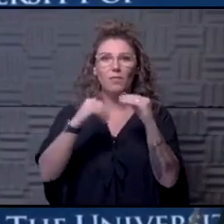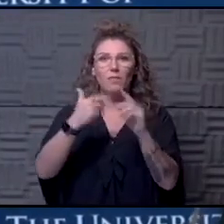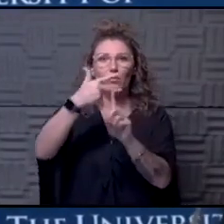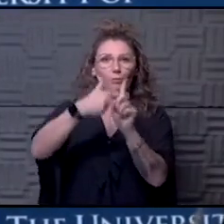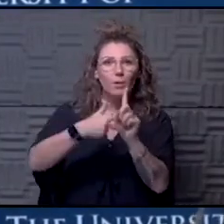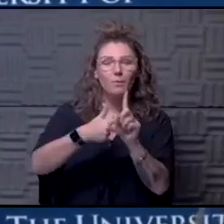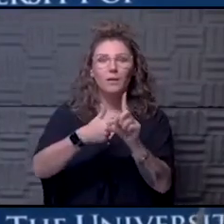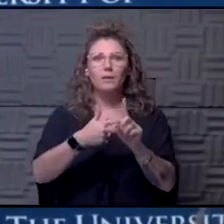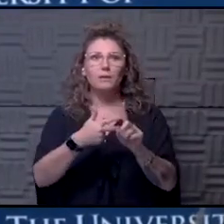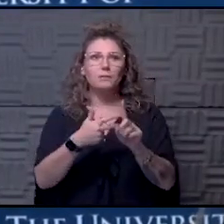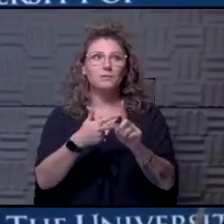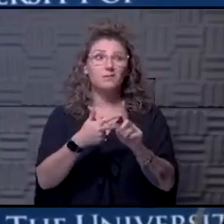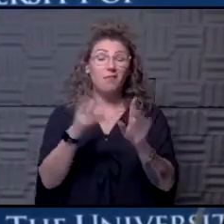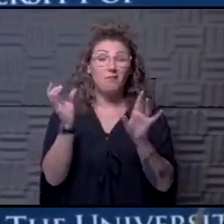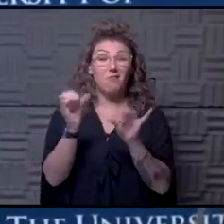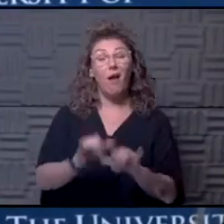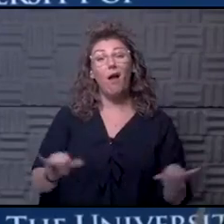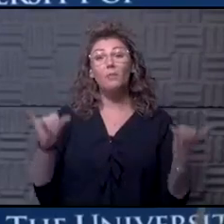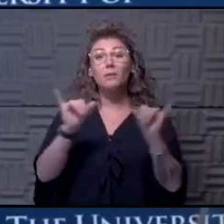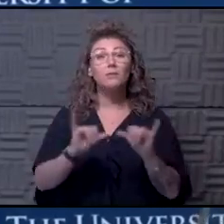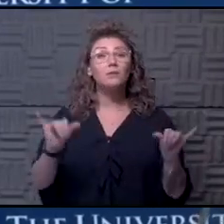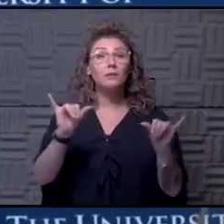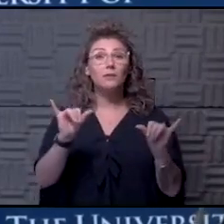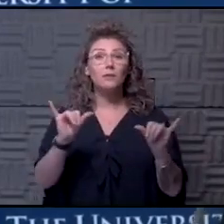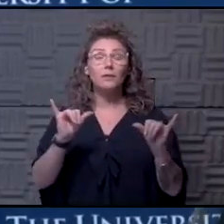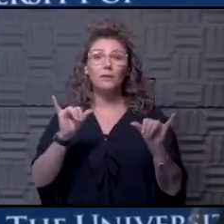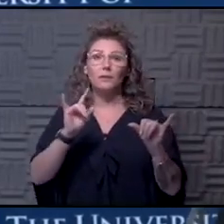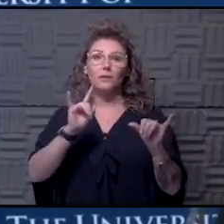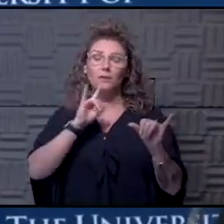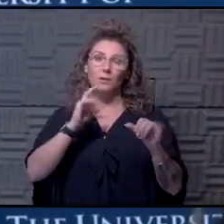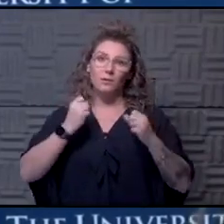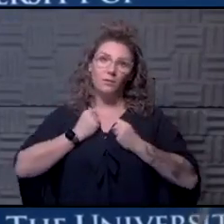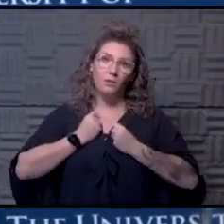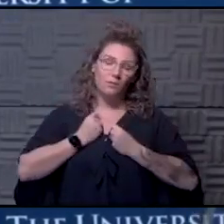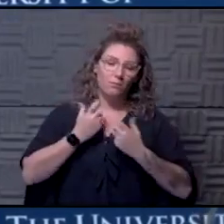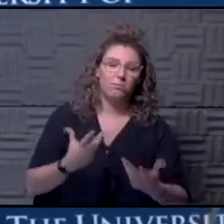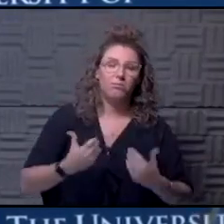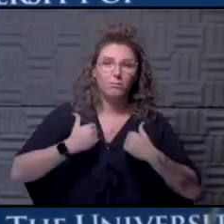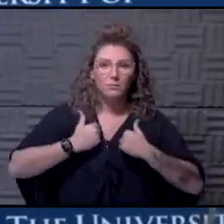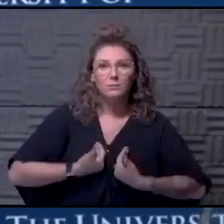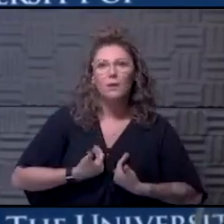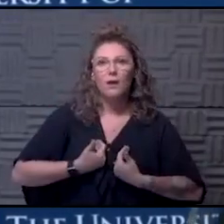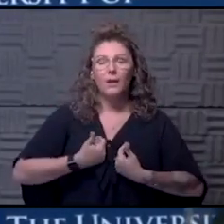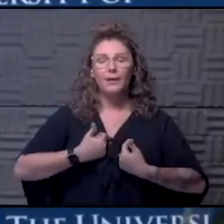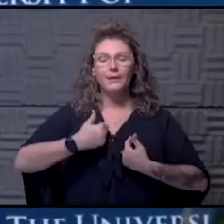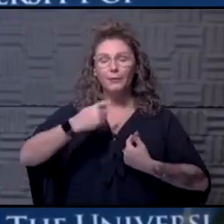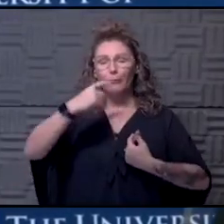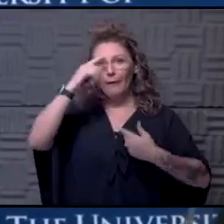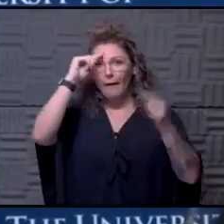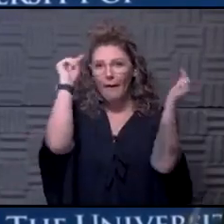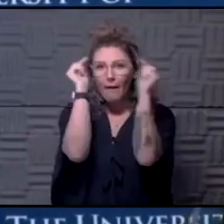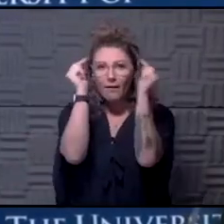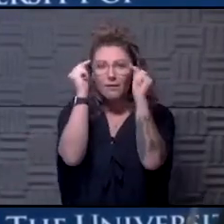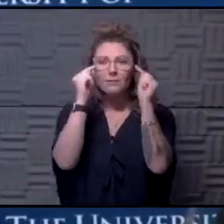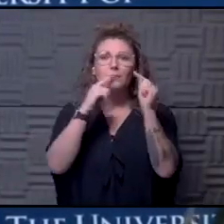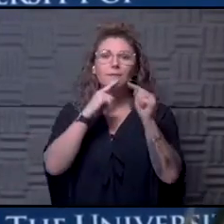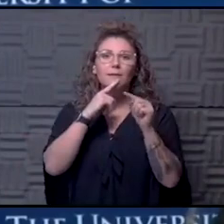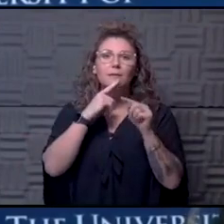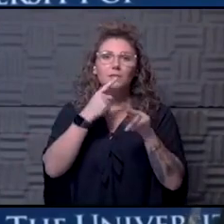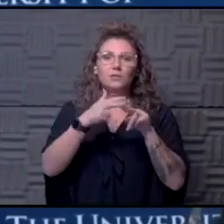whether that, and almost commonly that being extreme fatigue, um, headaches, uh, shortness of breath,